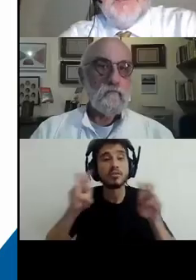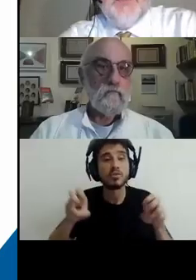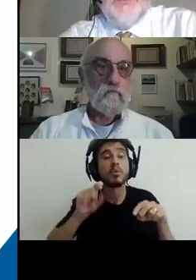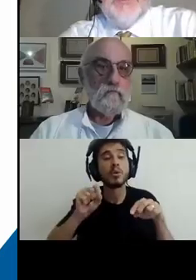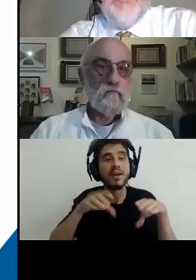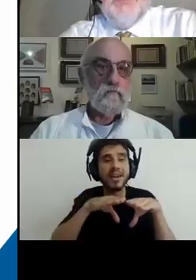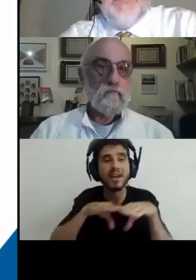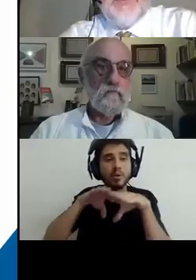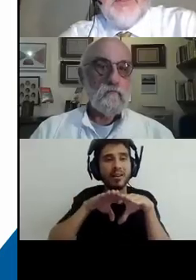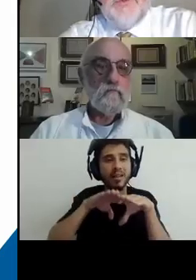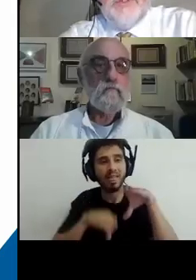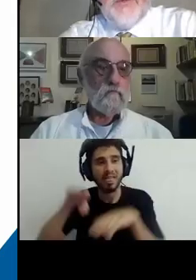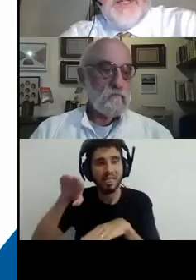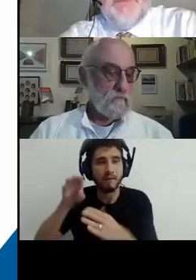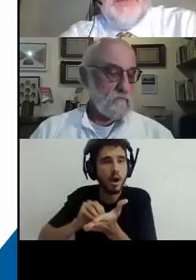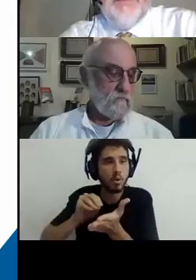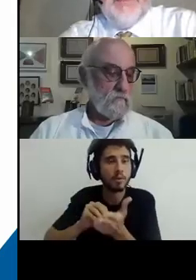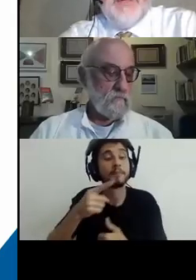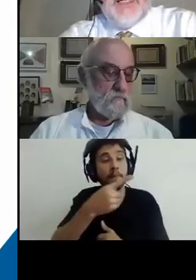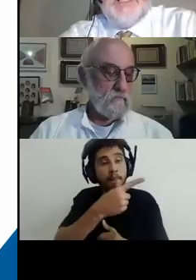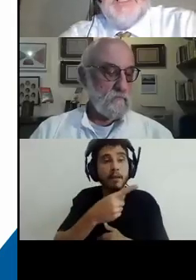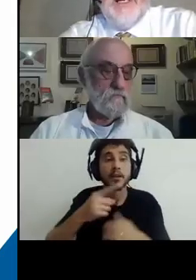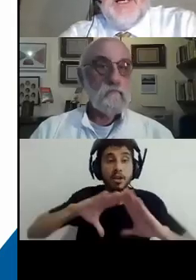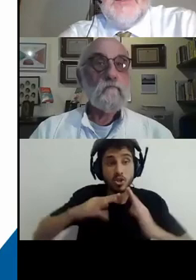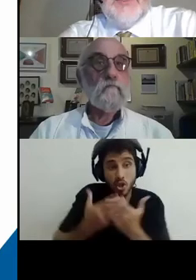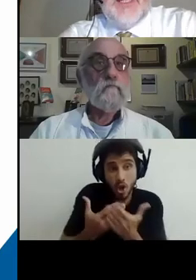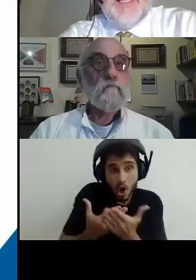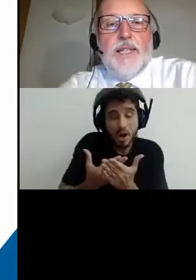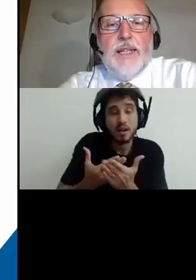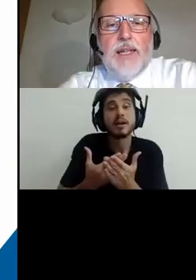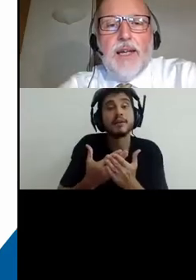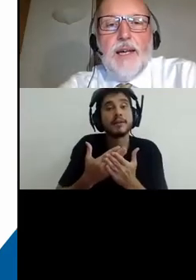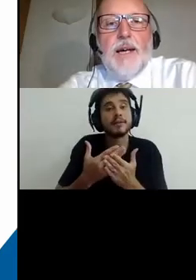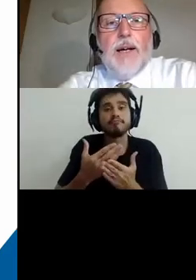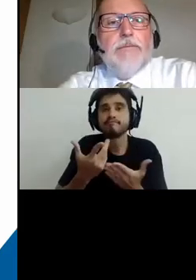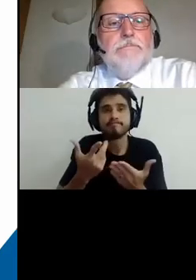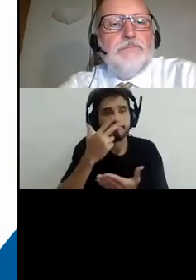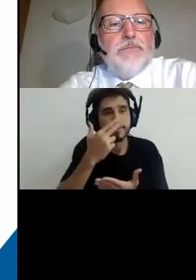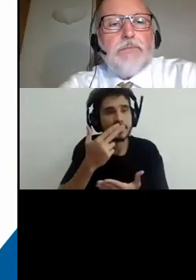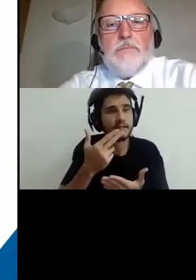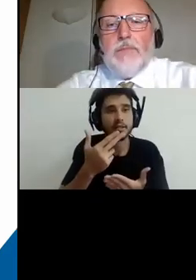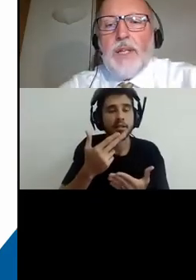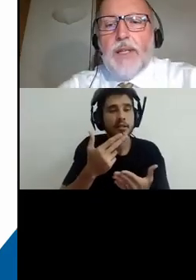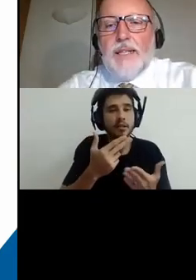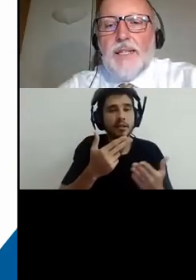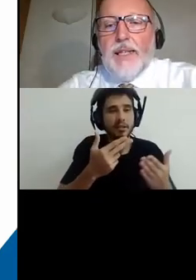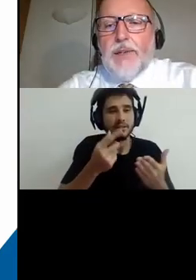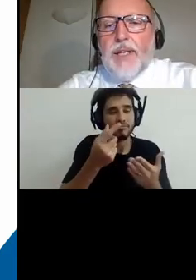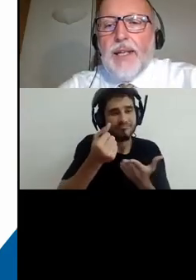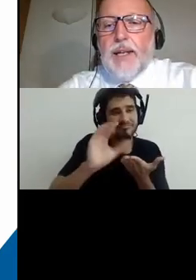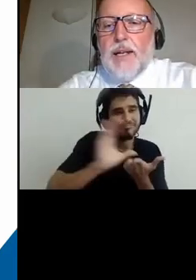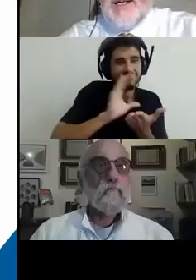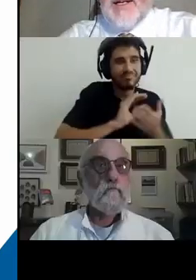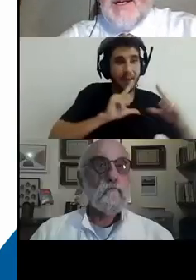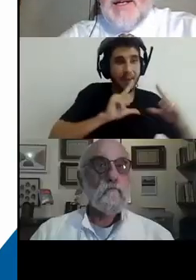and the most deprived schools with the purple bars, you see that the, that the